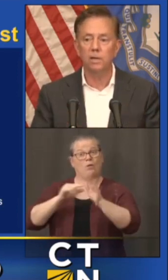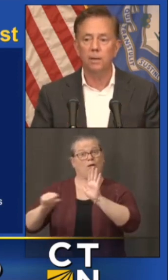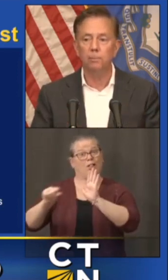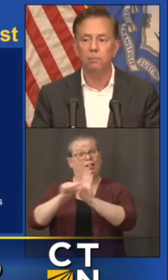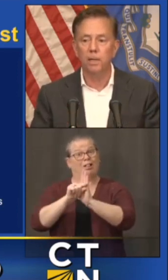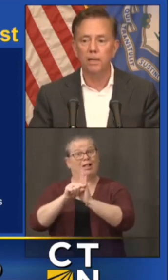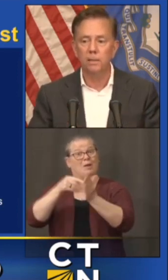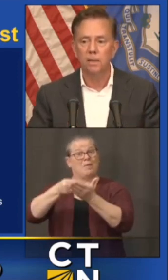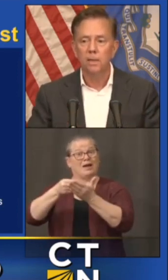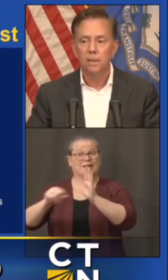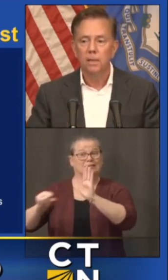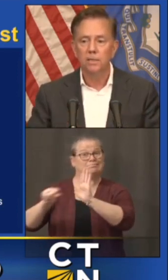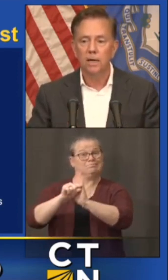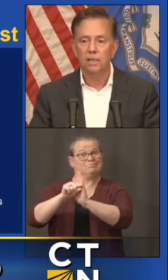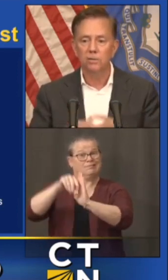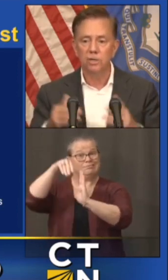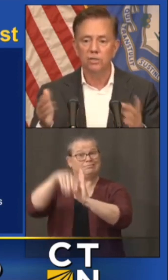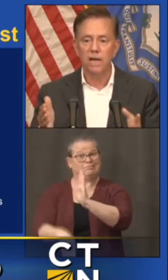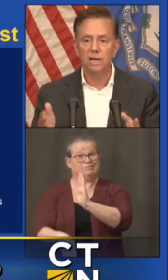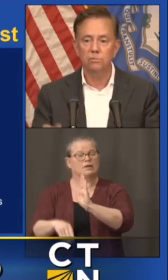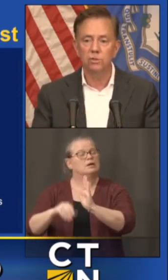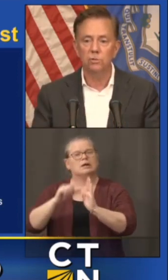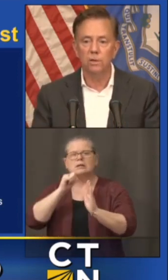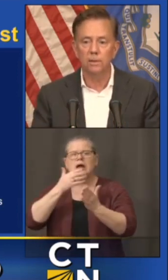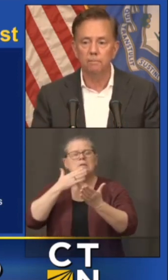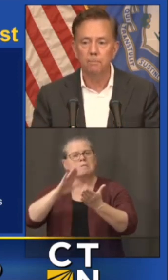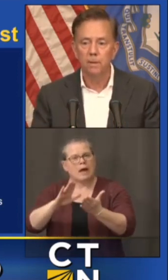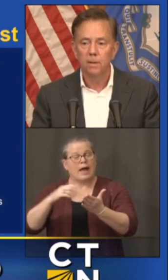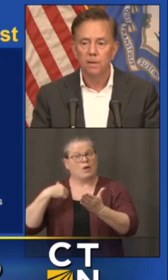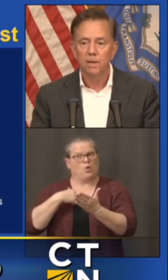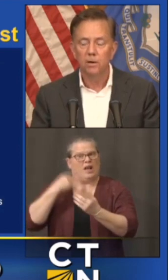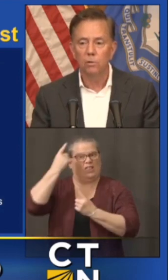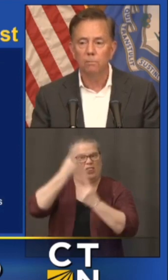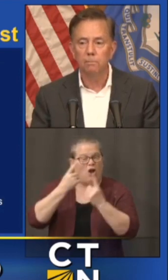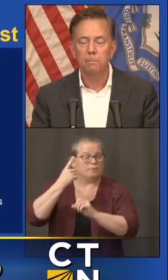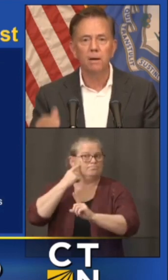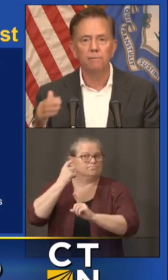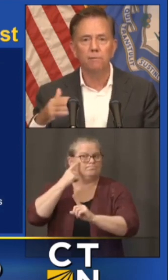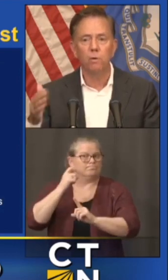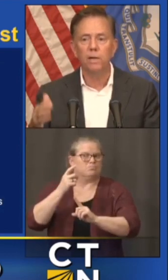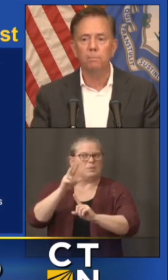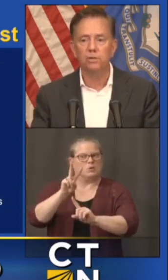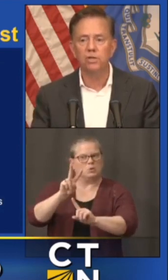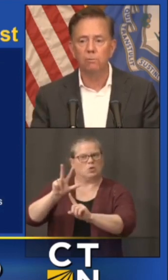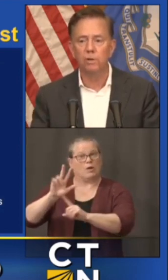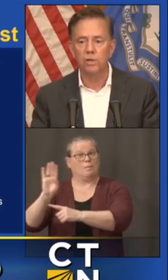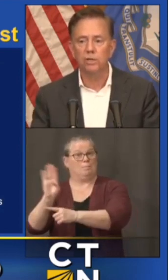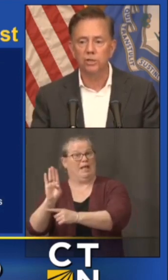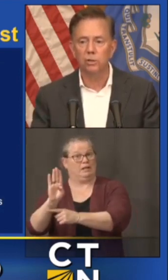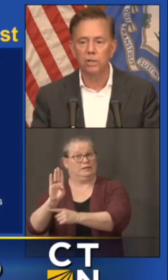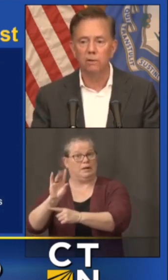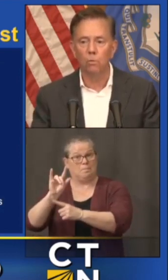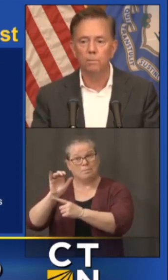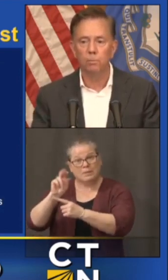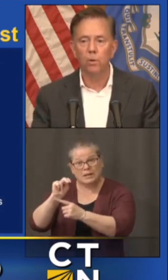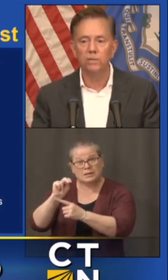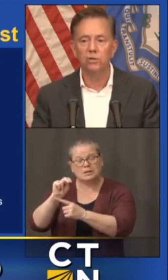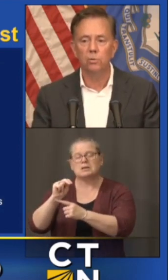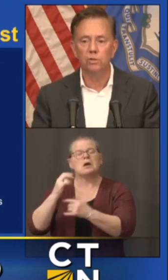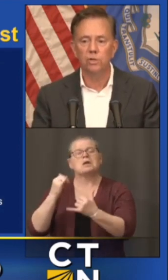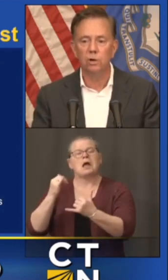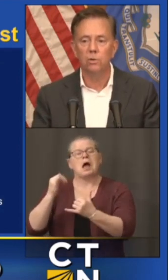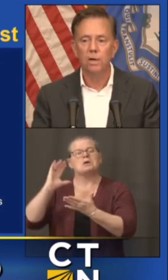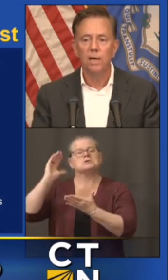been a couple billion dollars and it's down to um you know about a 40 percent reduction on that 1